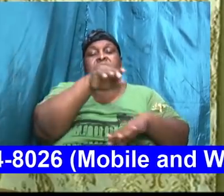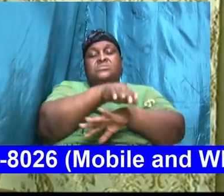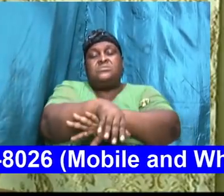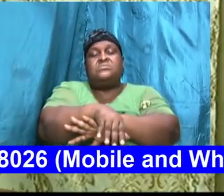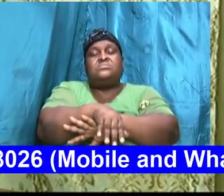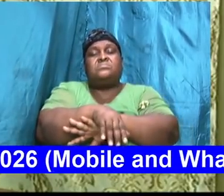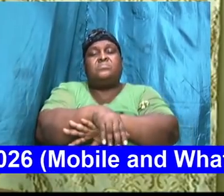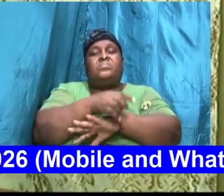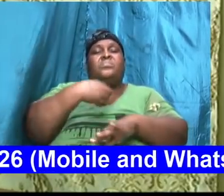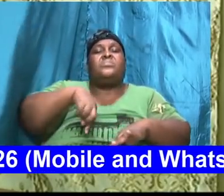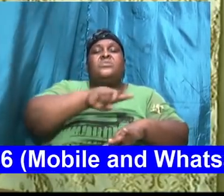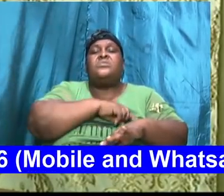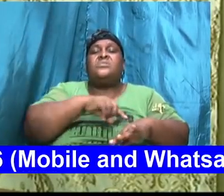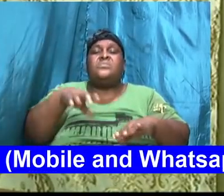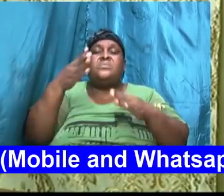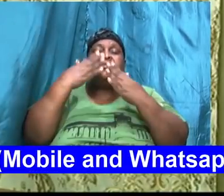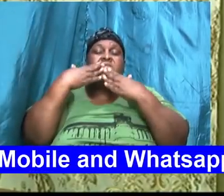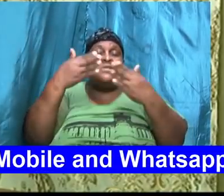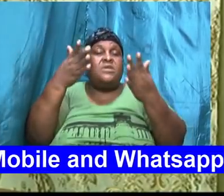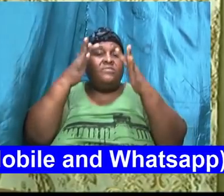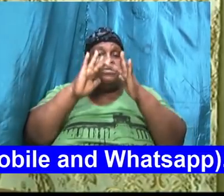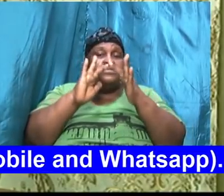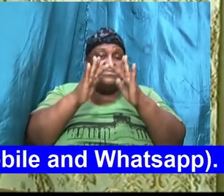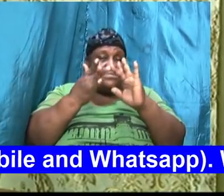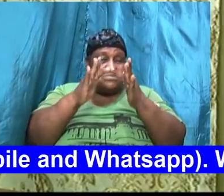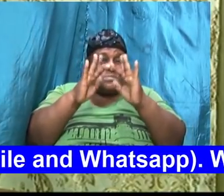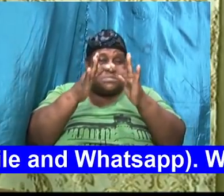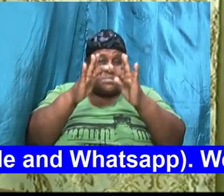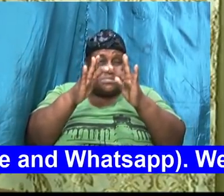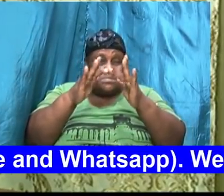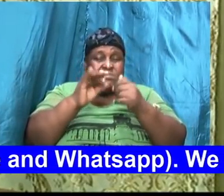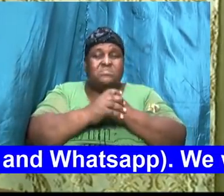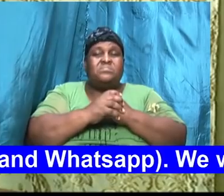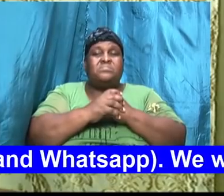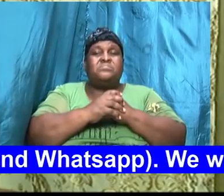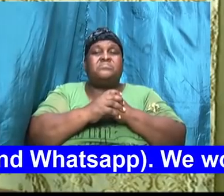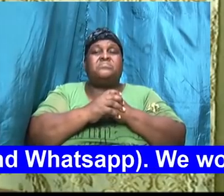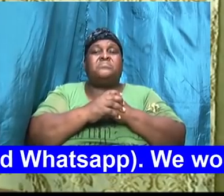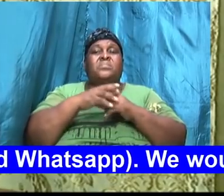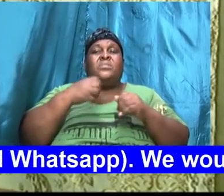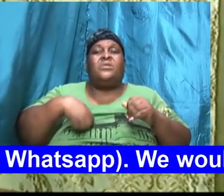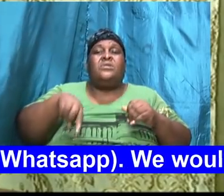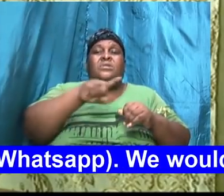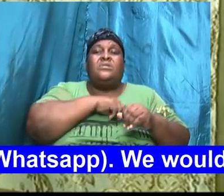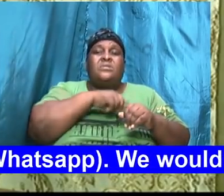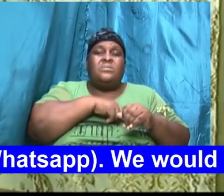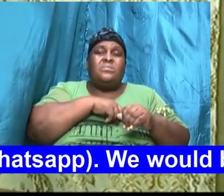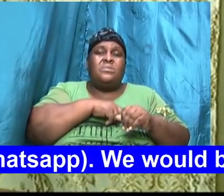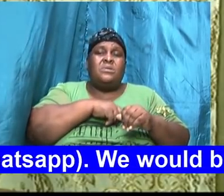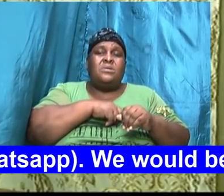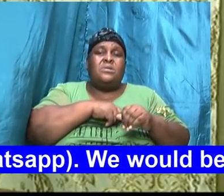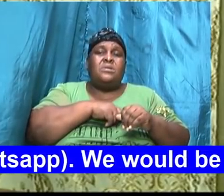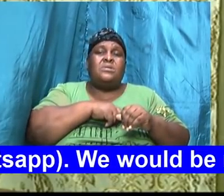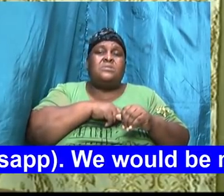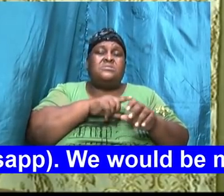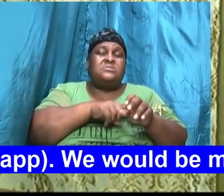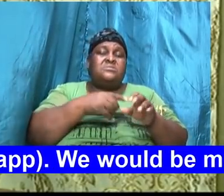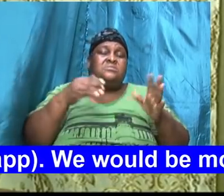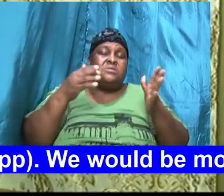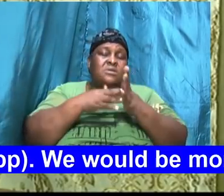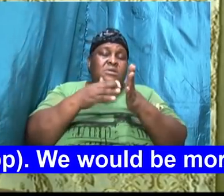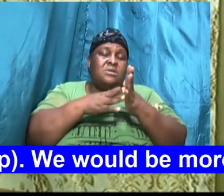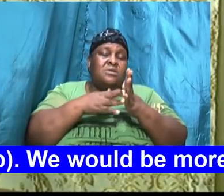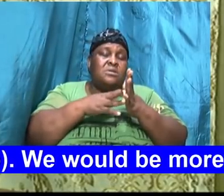we thank you for tuning in and we will pick up where we left off where we leave off